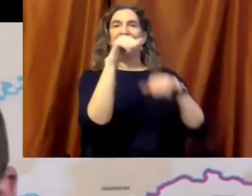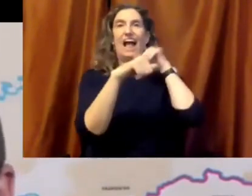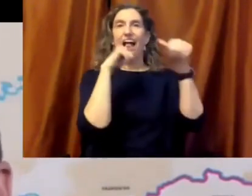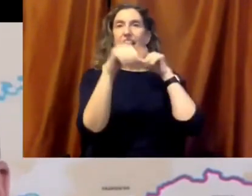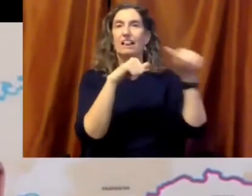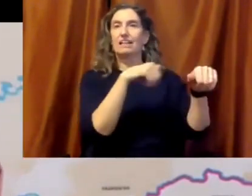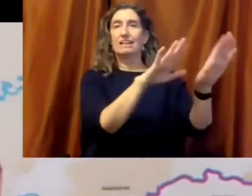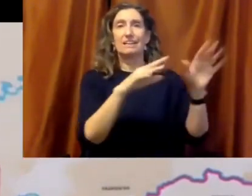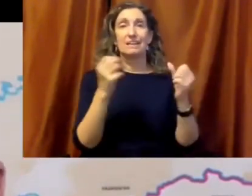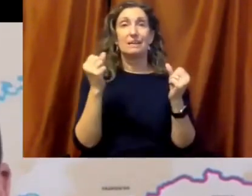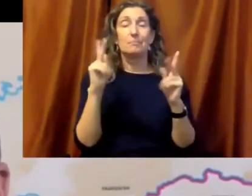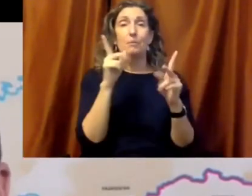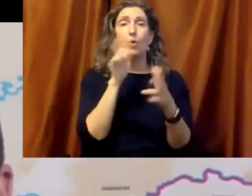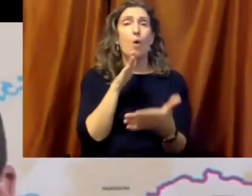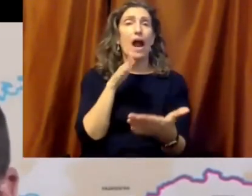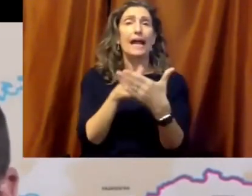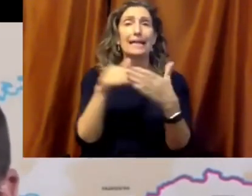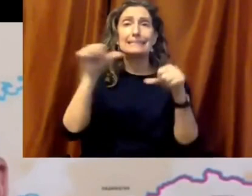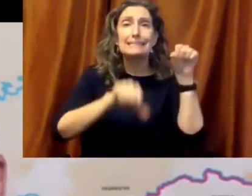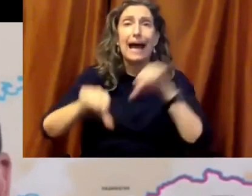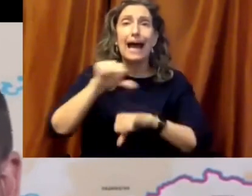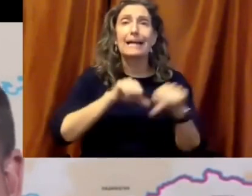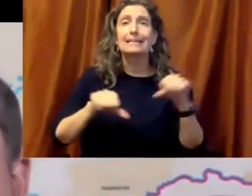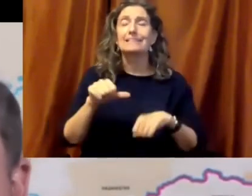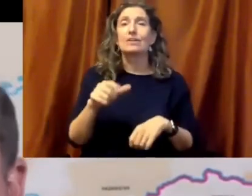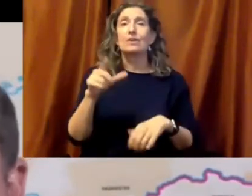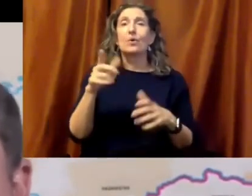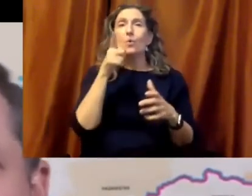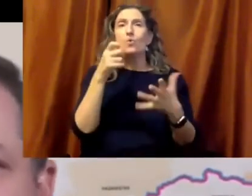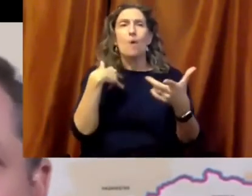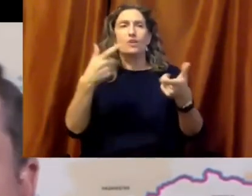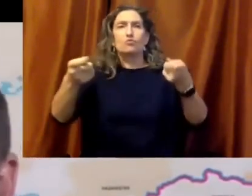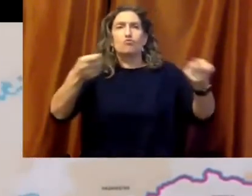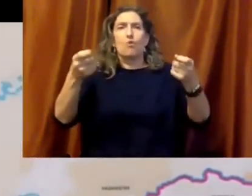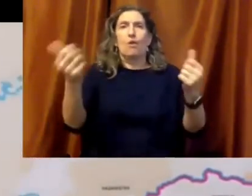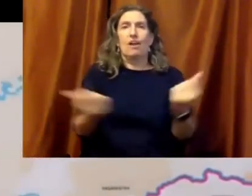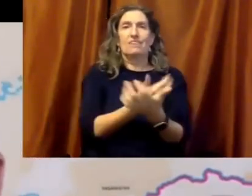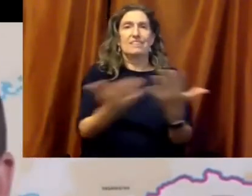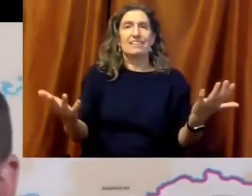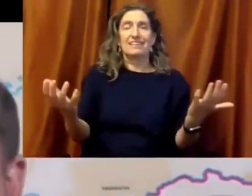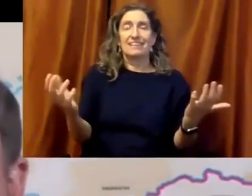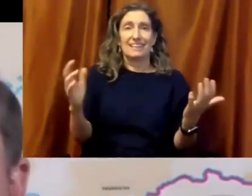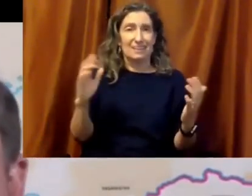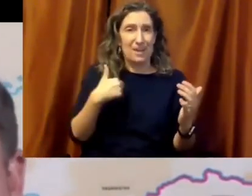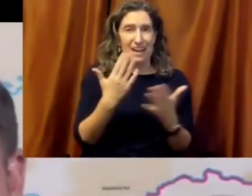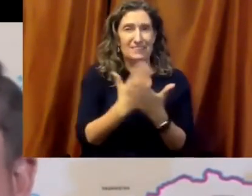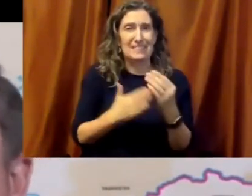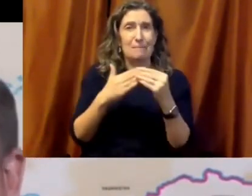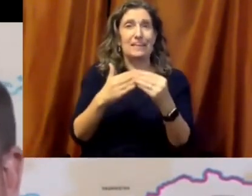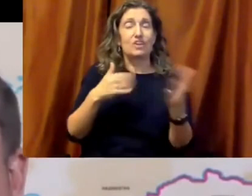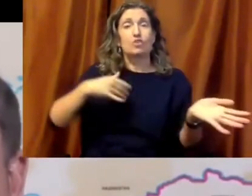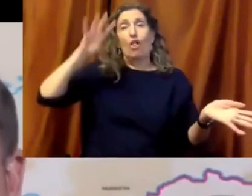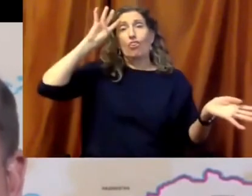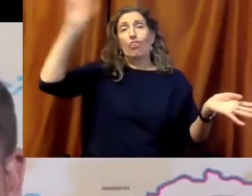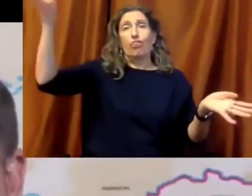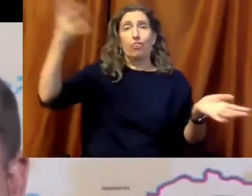embrace nonsensical medical treatments, failed to properly resource the public sector in health or education, and then pitted